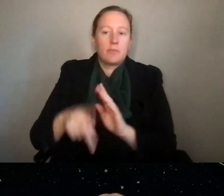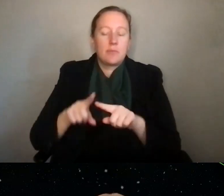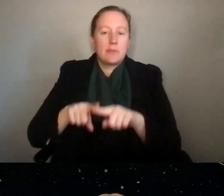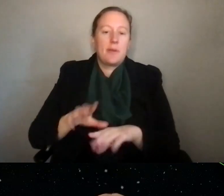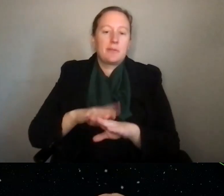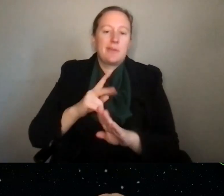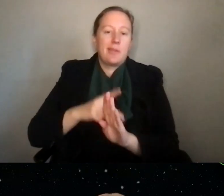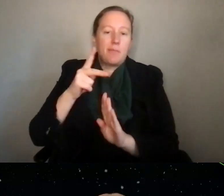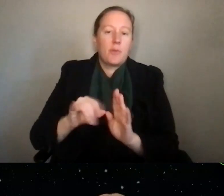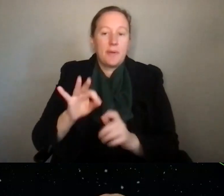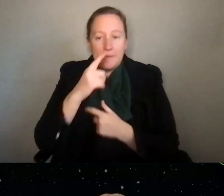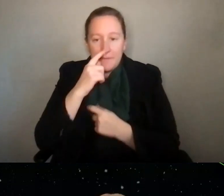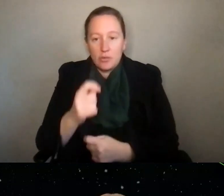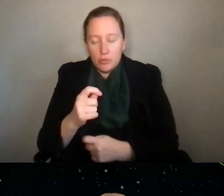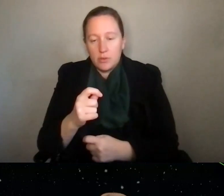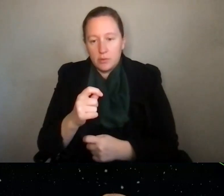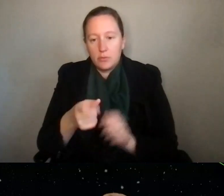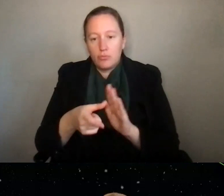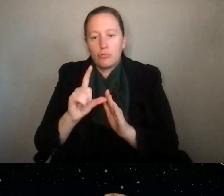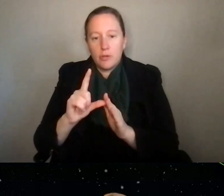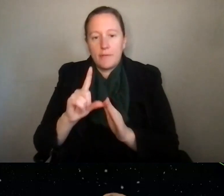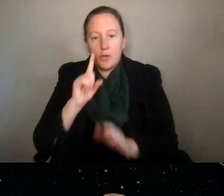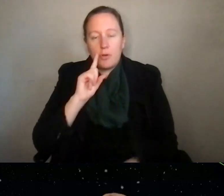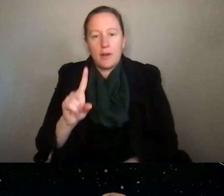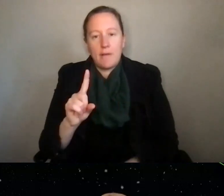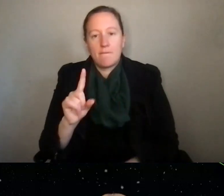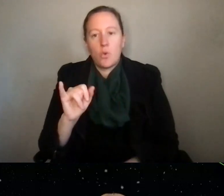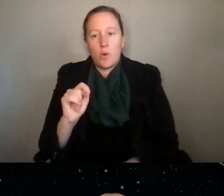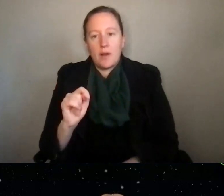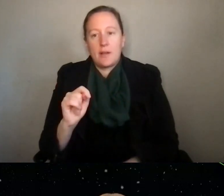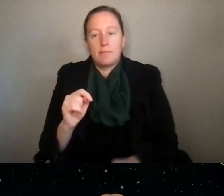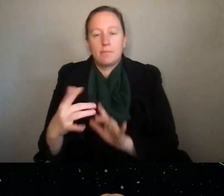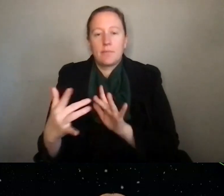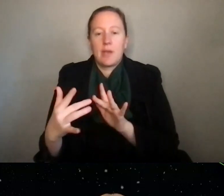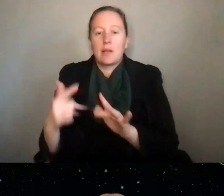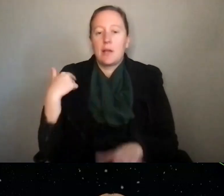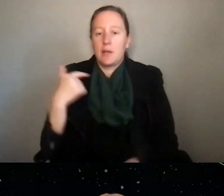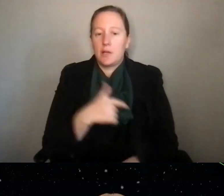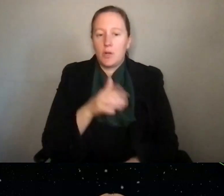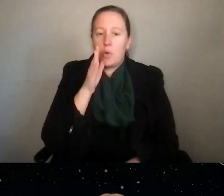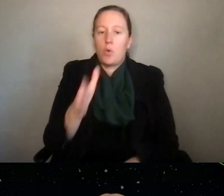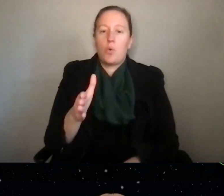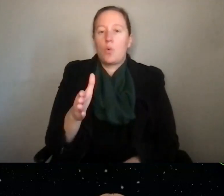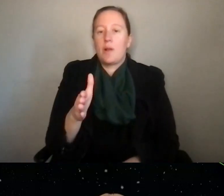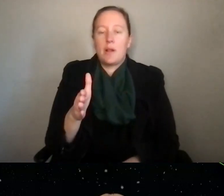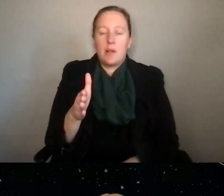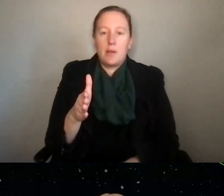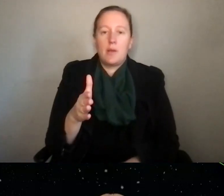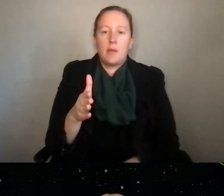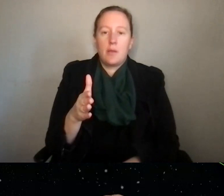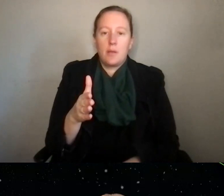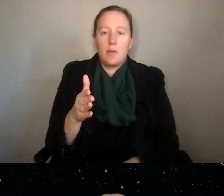program. But if you're interested in reviewing for NSF, approach us. And we will, there was a QR code in the